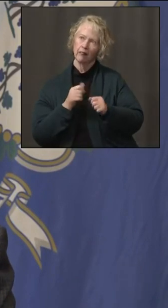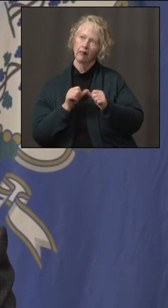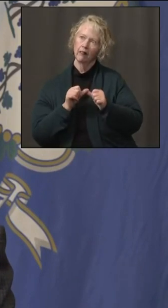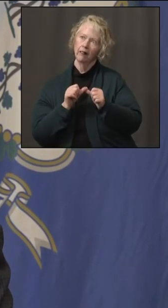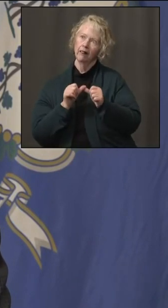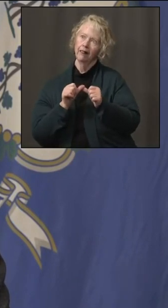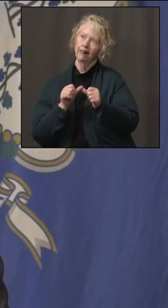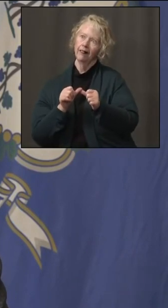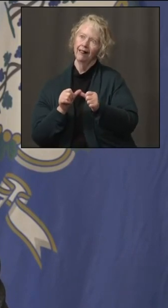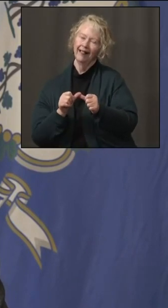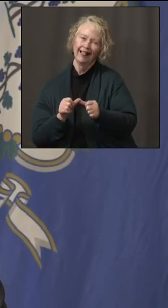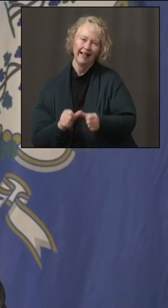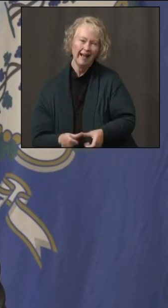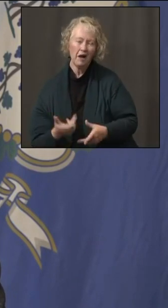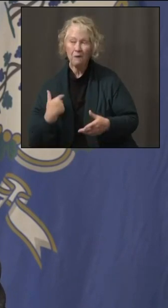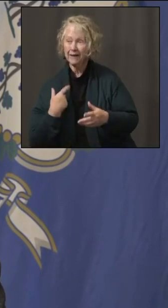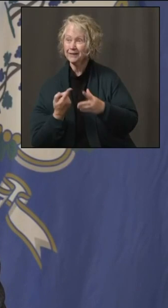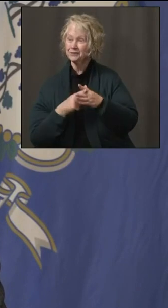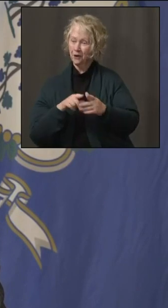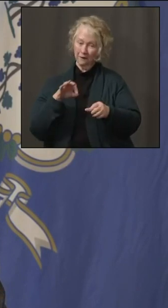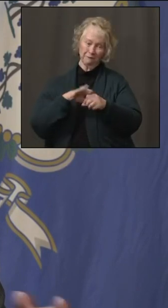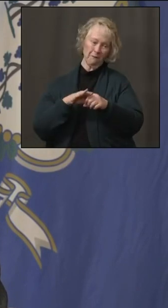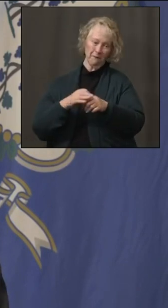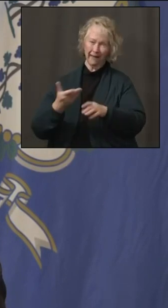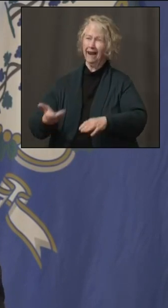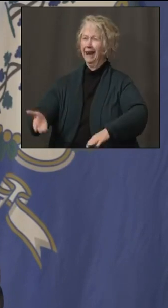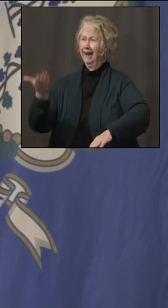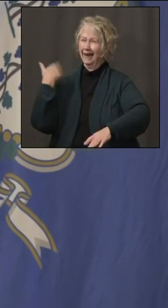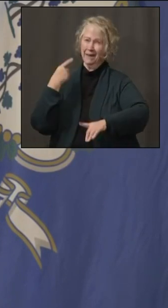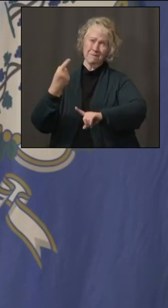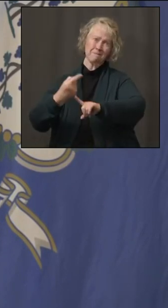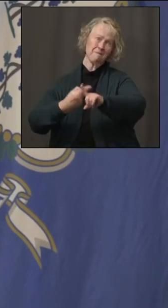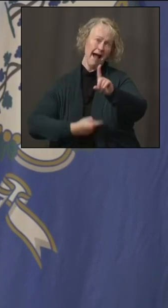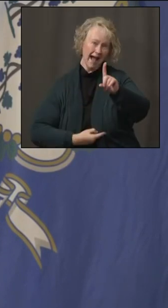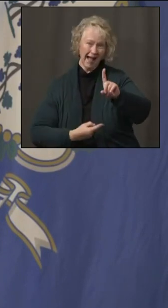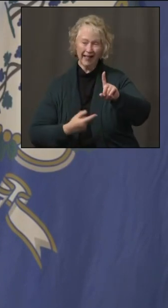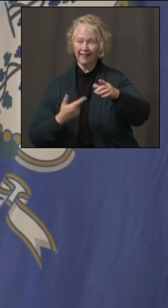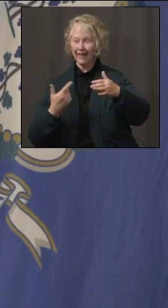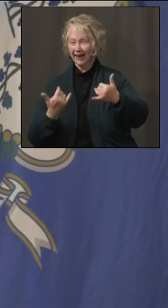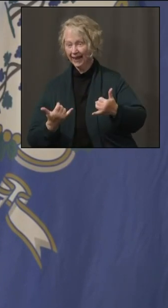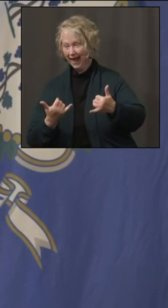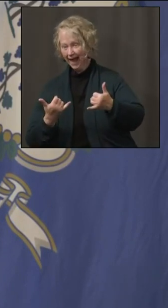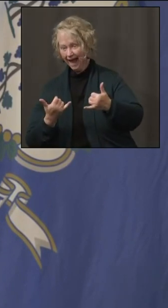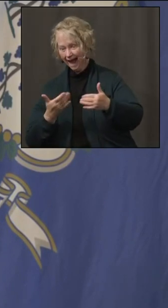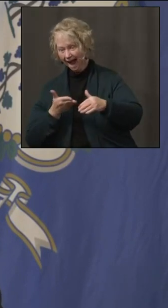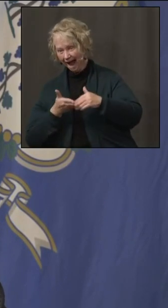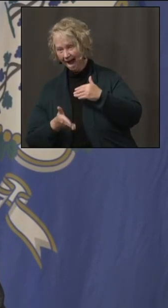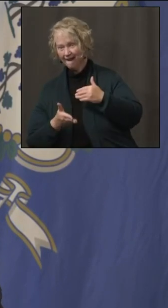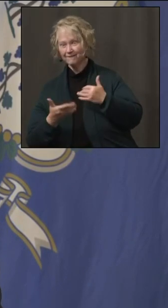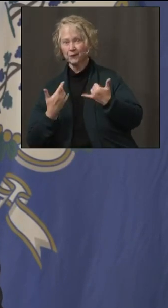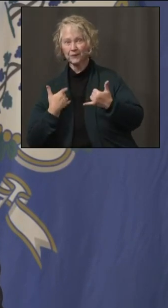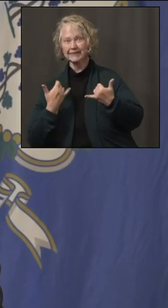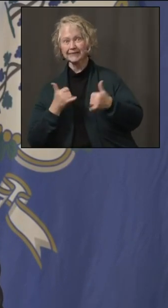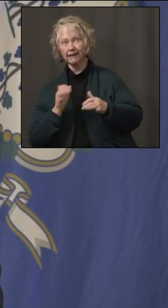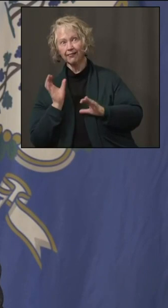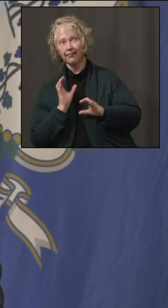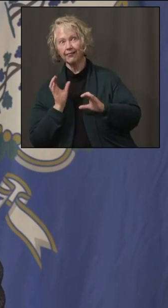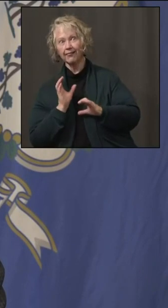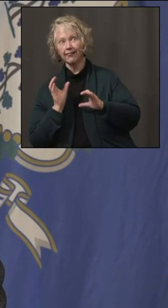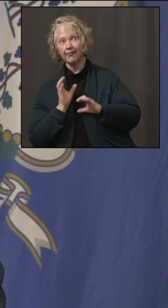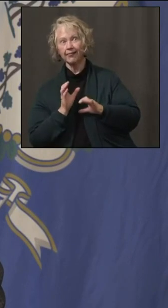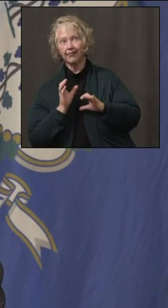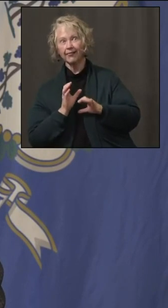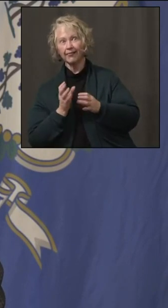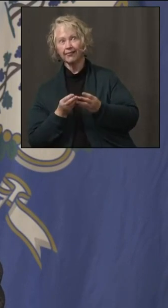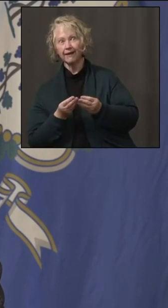we all started voting a month before Election Day, or many people did, and it's now a couple days later, and we're seeking resolution soon,